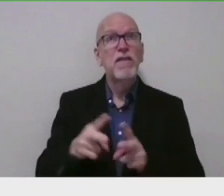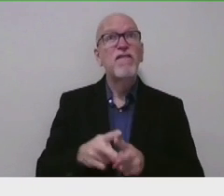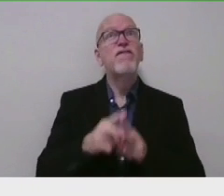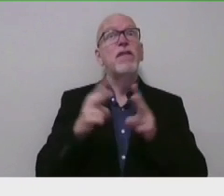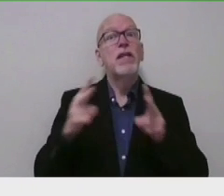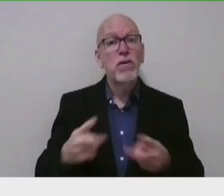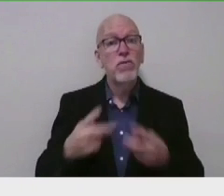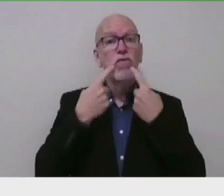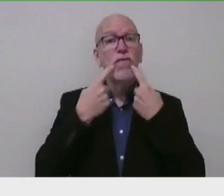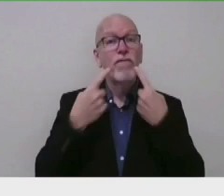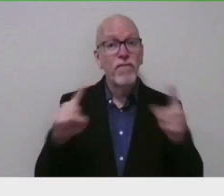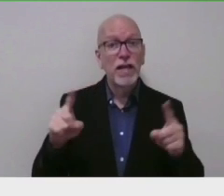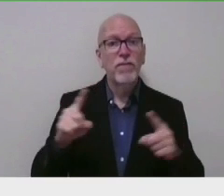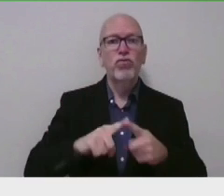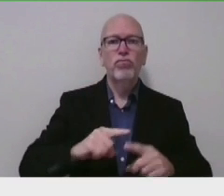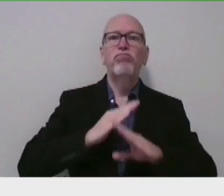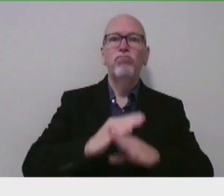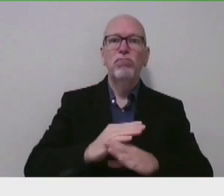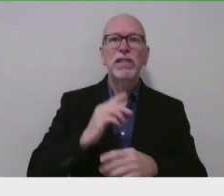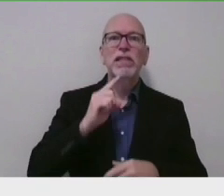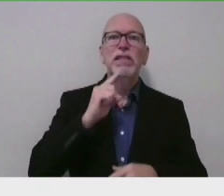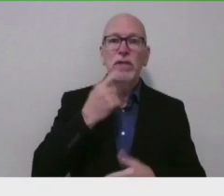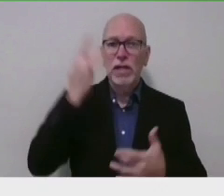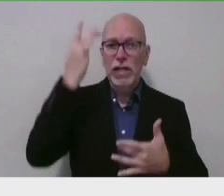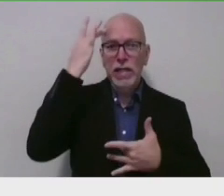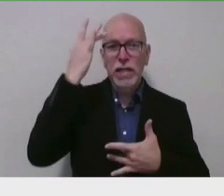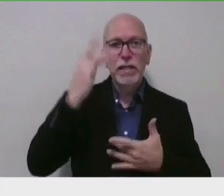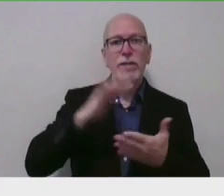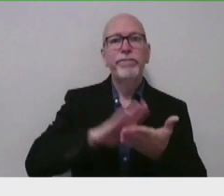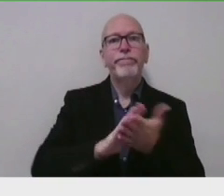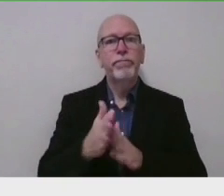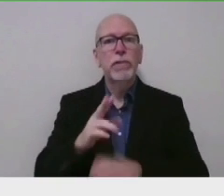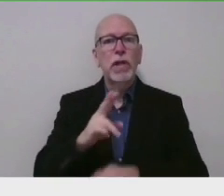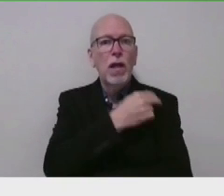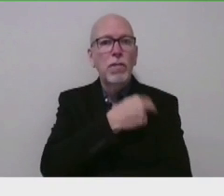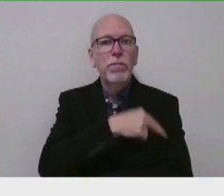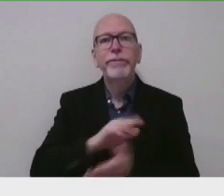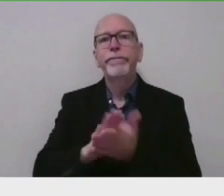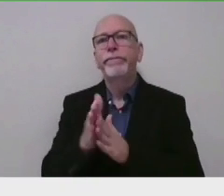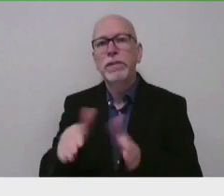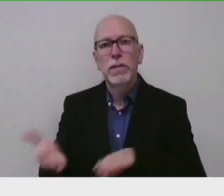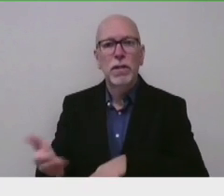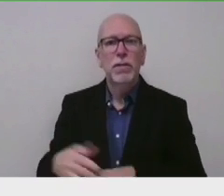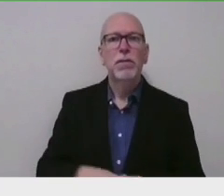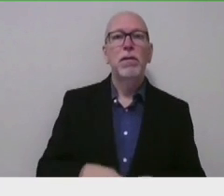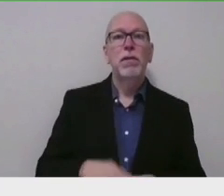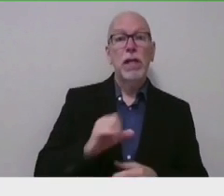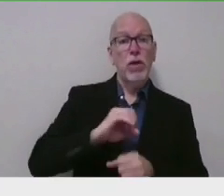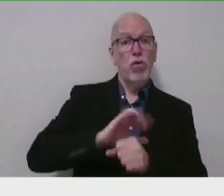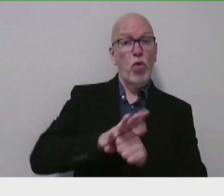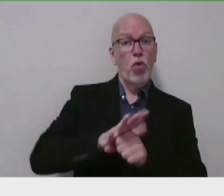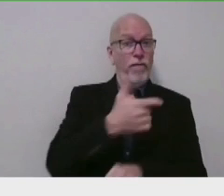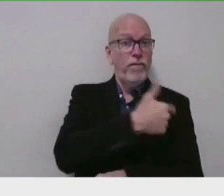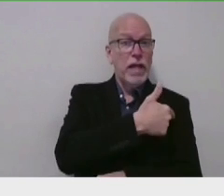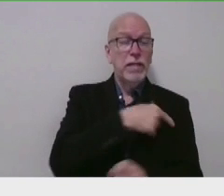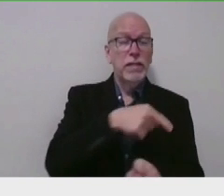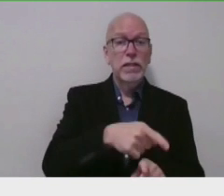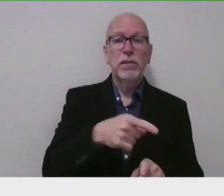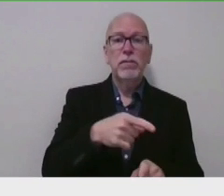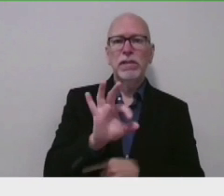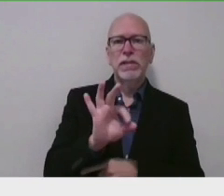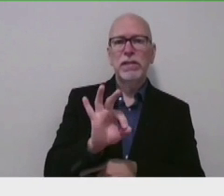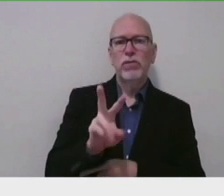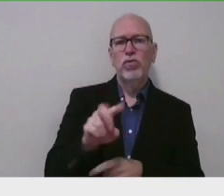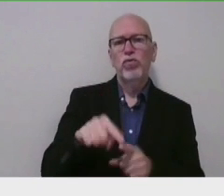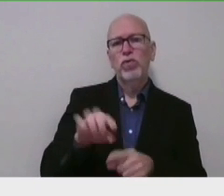at preventing severe illness that can lead to hospitalization and death. In fact, the COVID-19 vaccines have been shown to be 92% to